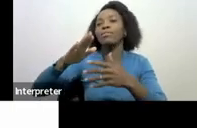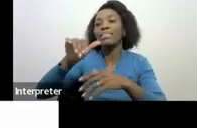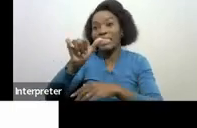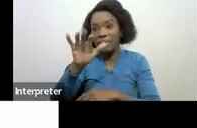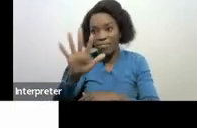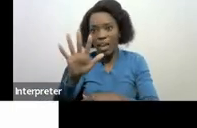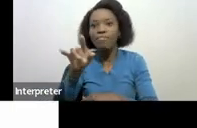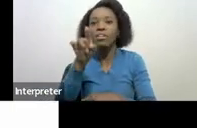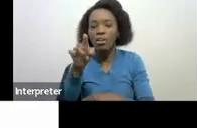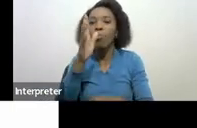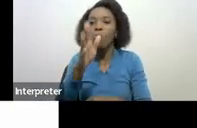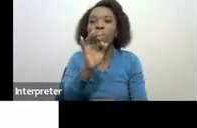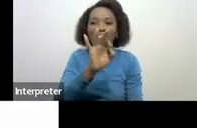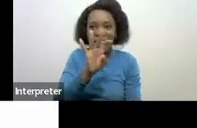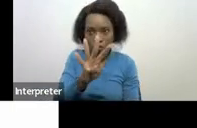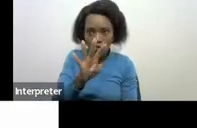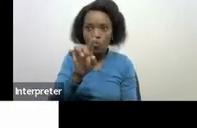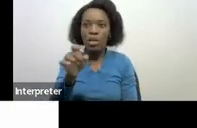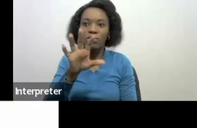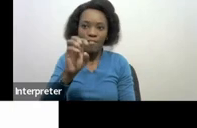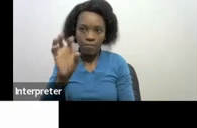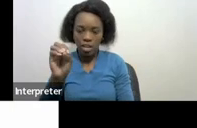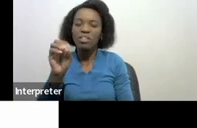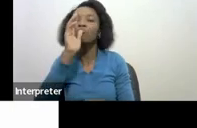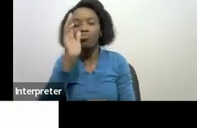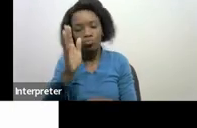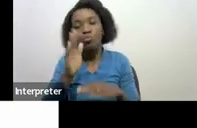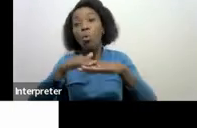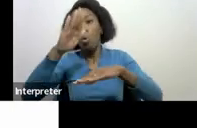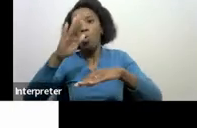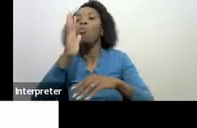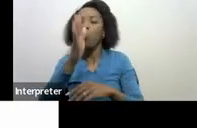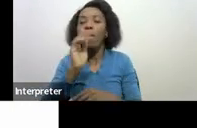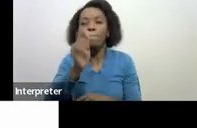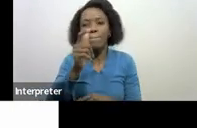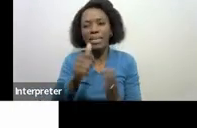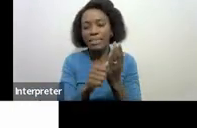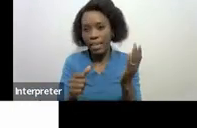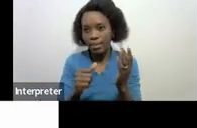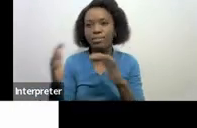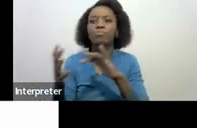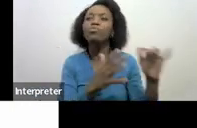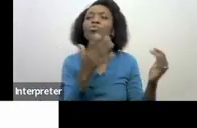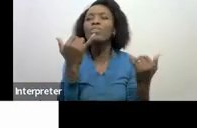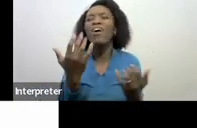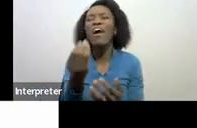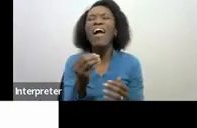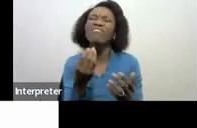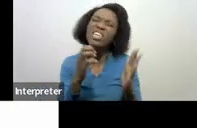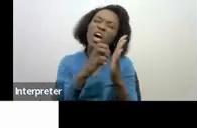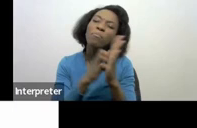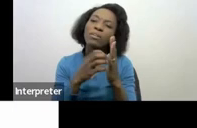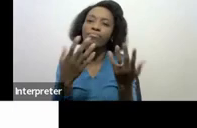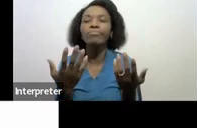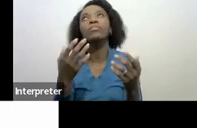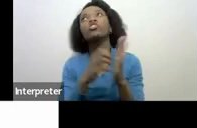talking of the local interest if you have investments which I would like to give an example on you have invested maybe with one of the